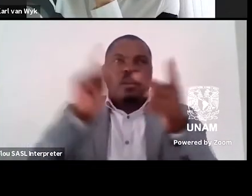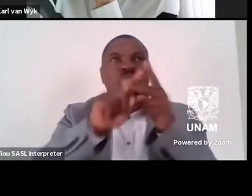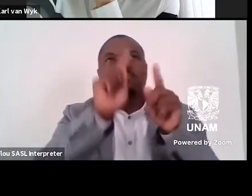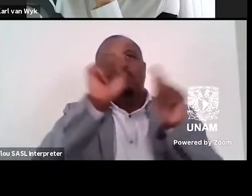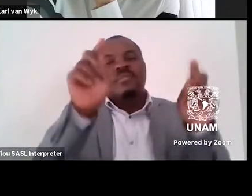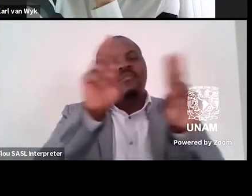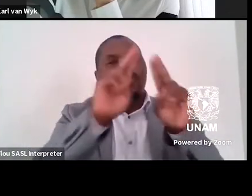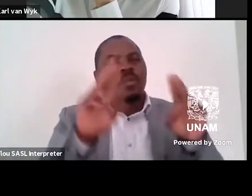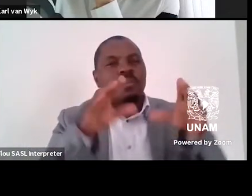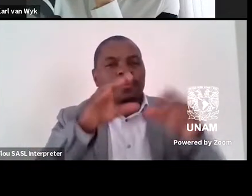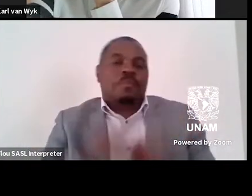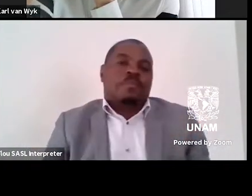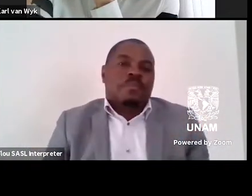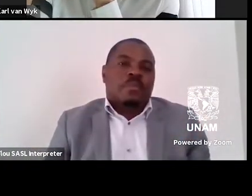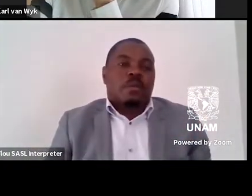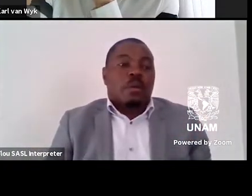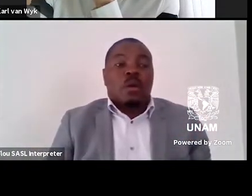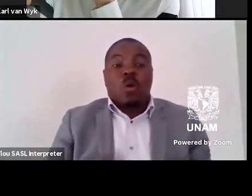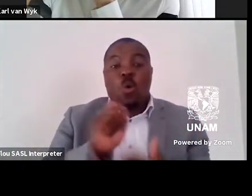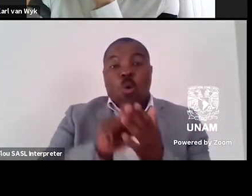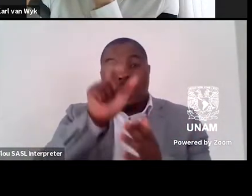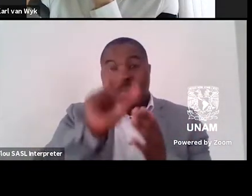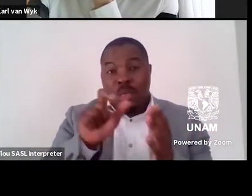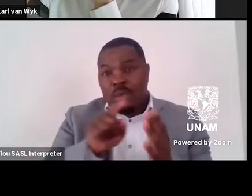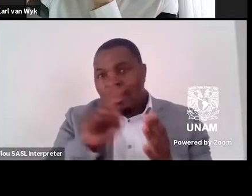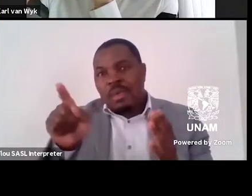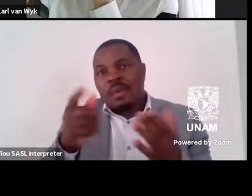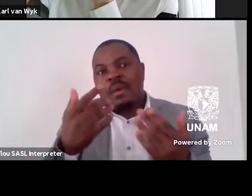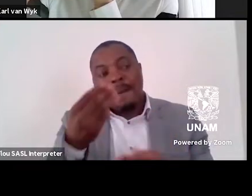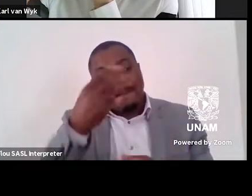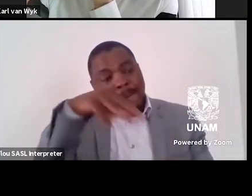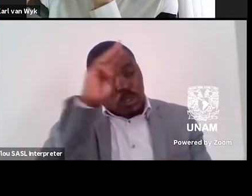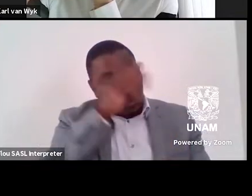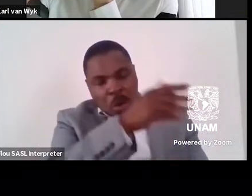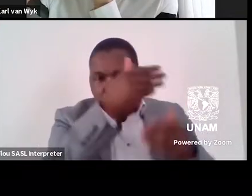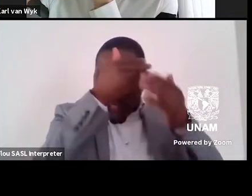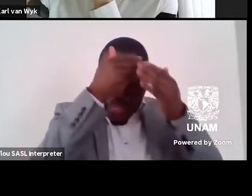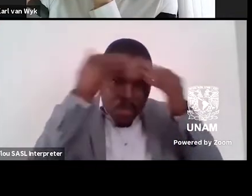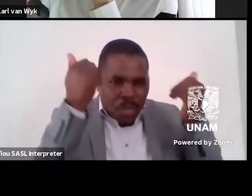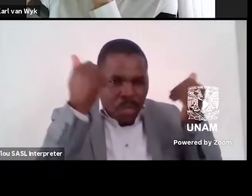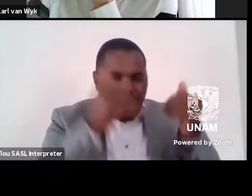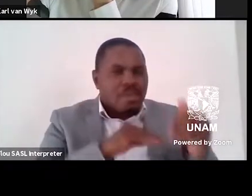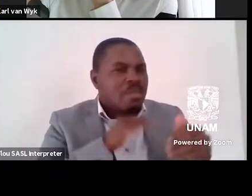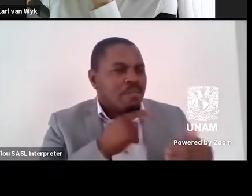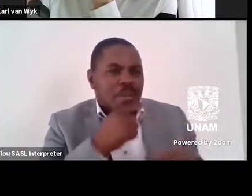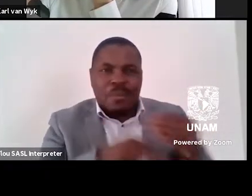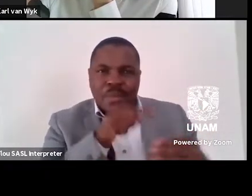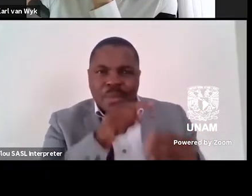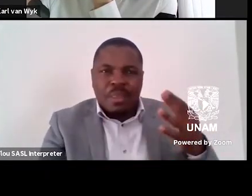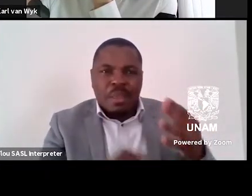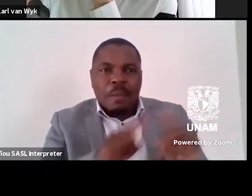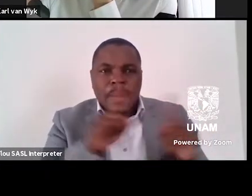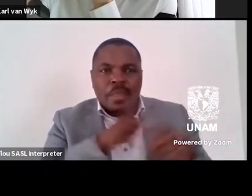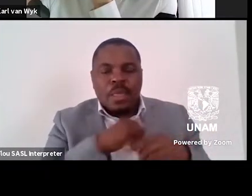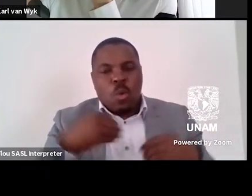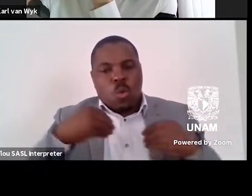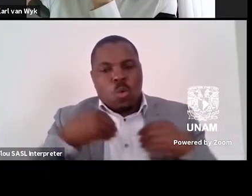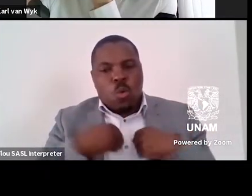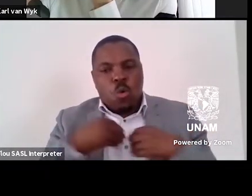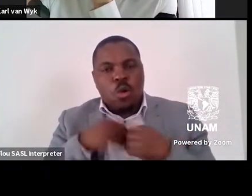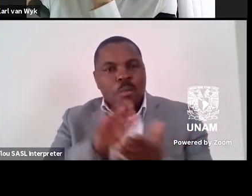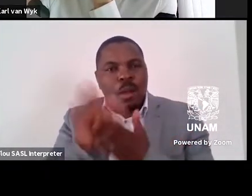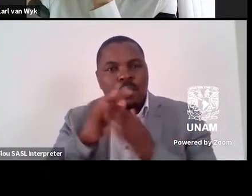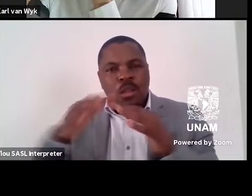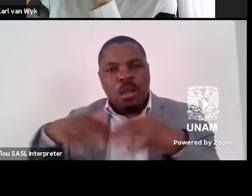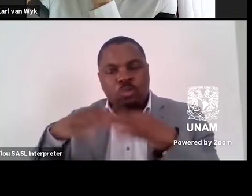The fact that these authors tend to be less known in Mexico even when they publish in state-owned publishing houses is a